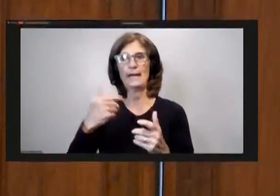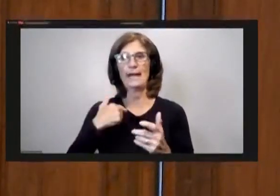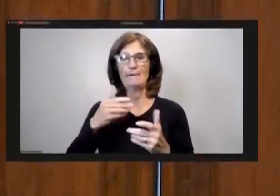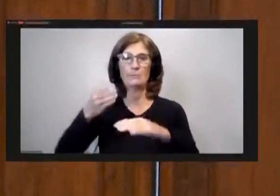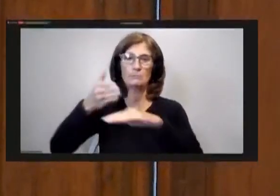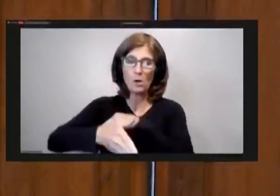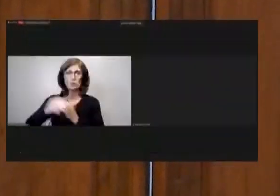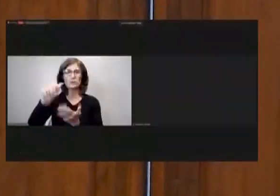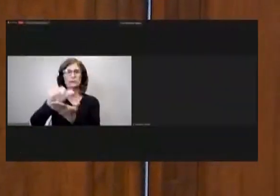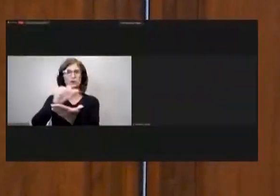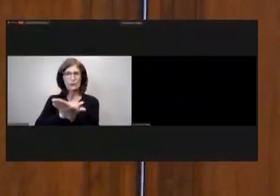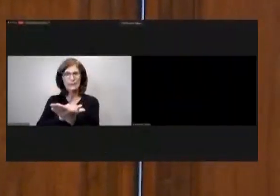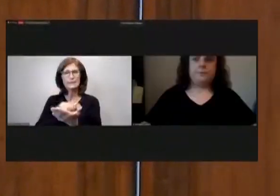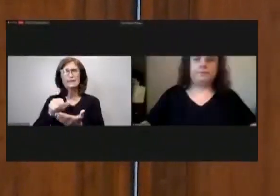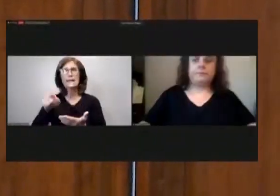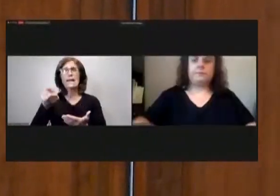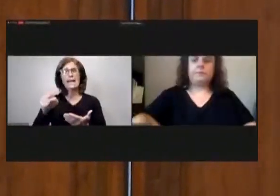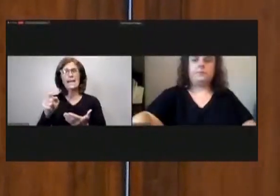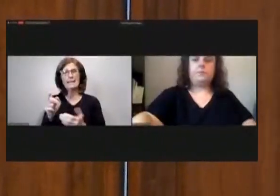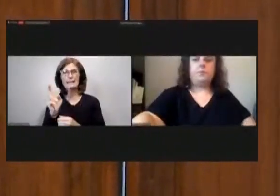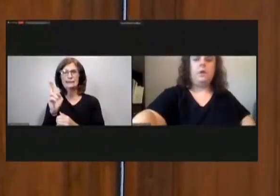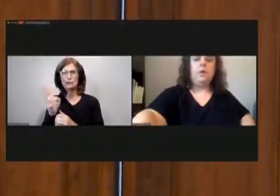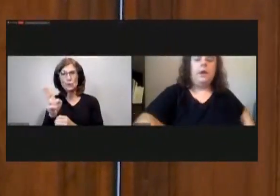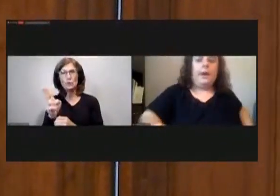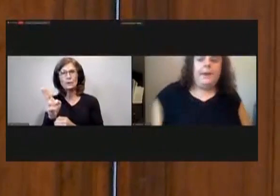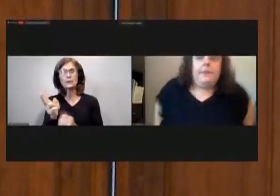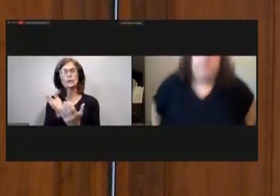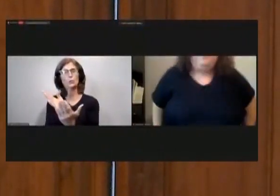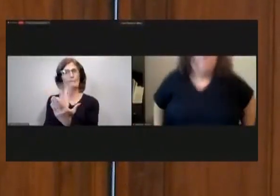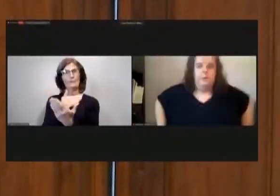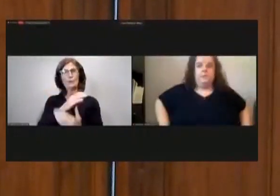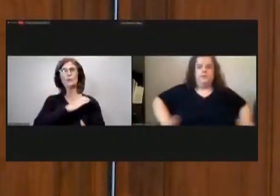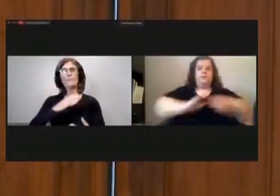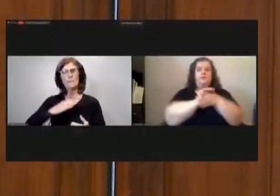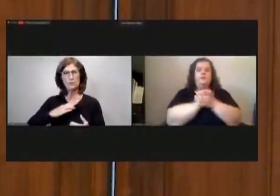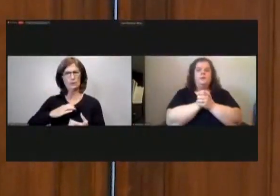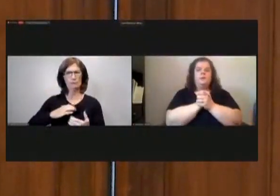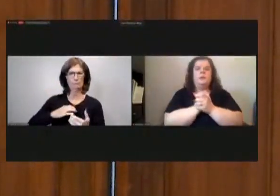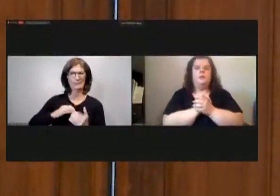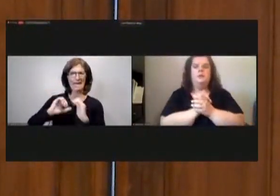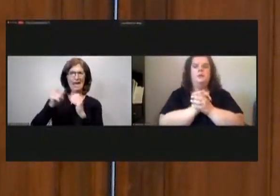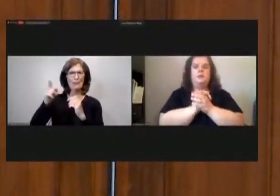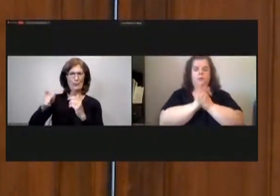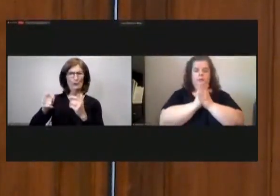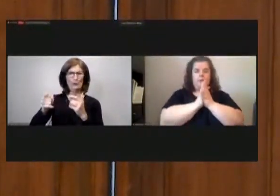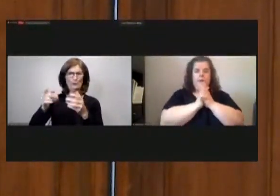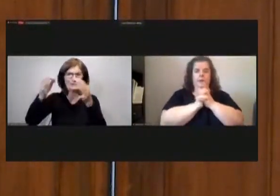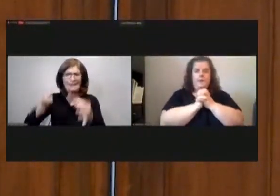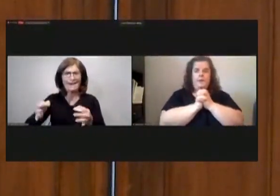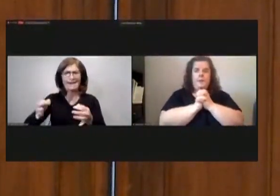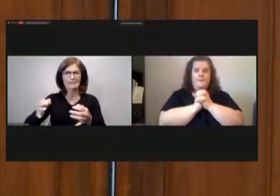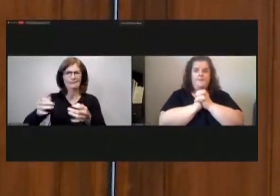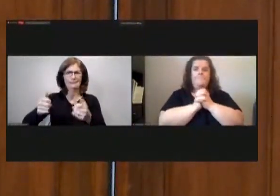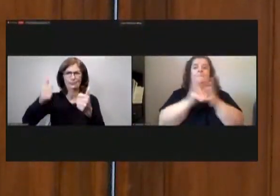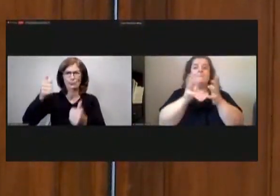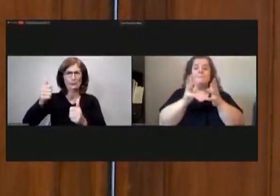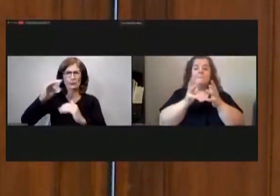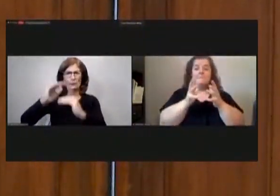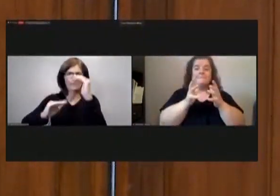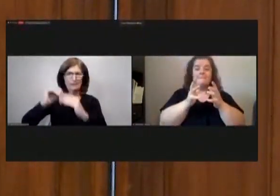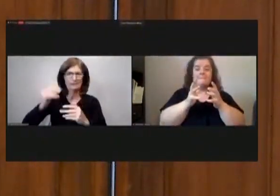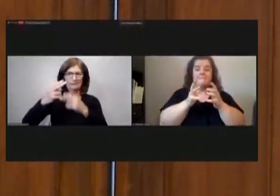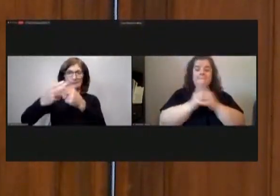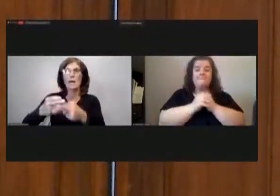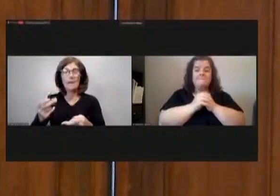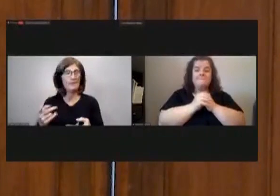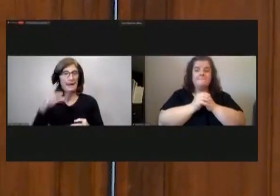having you know historic review commission here and see how they go about their process who who is able i mean i guess anybody is